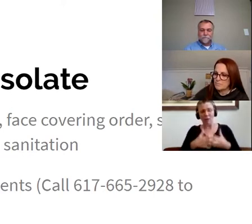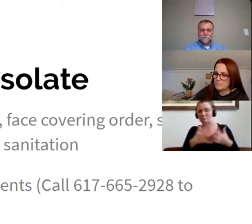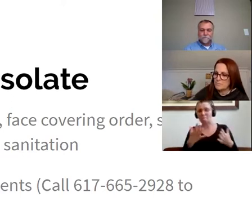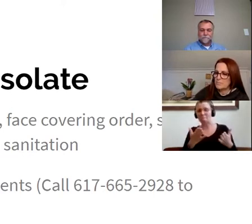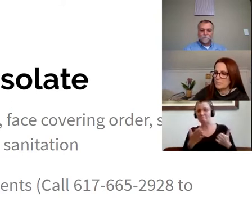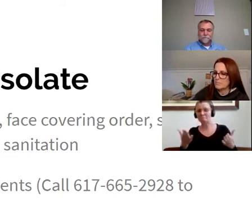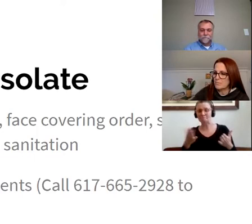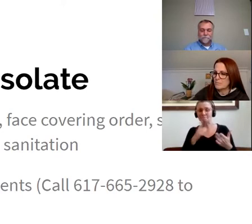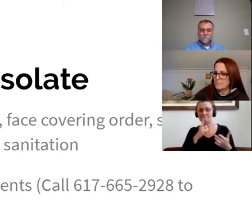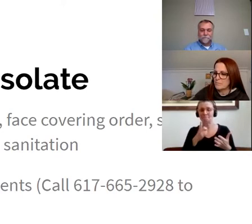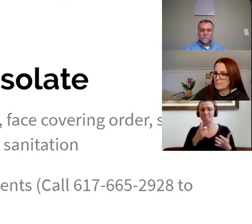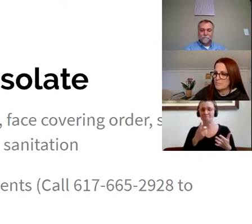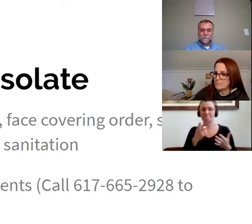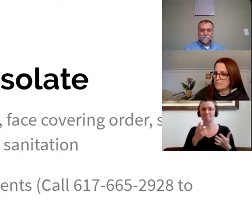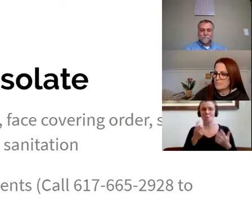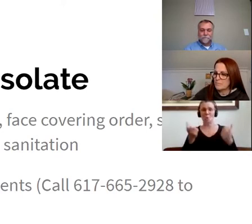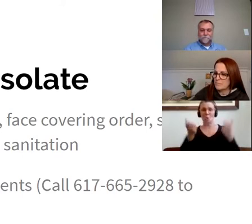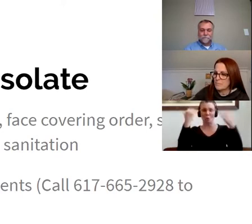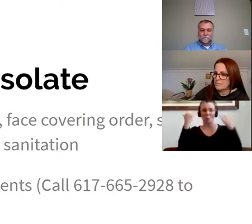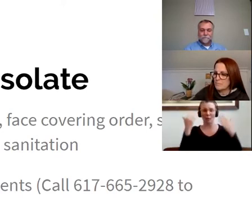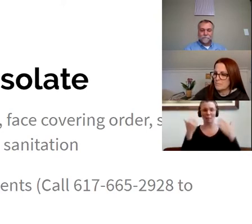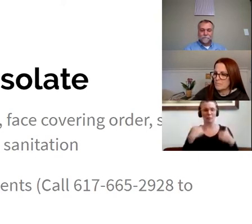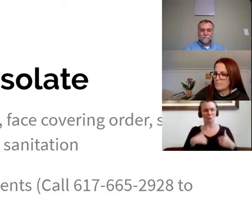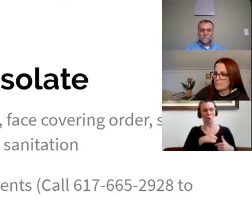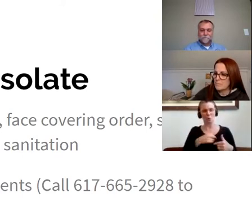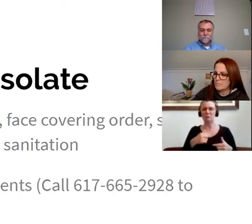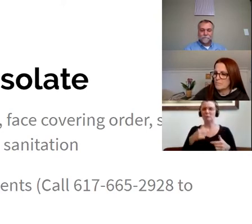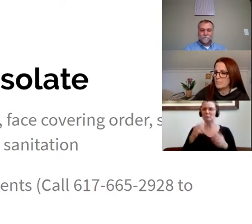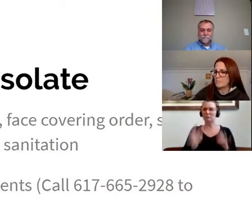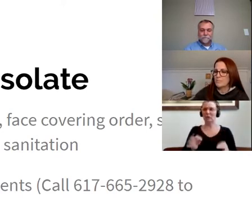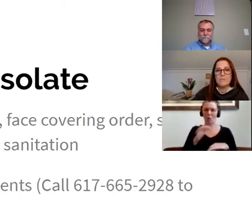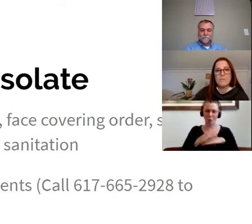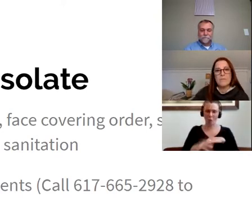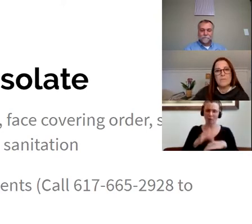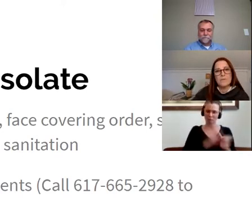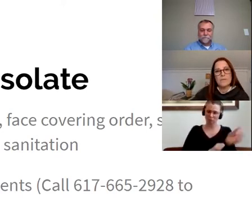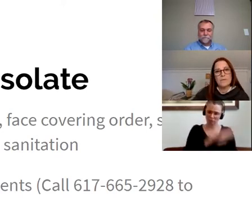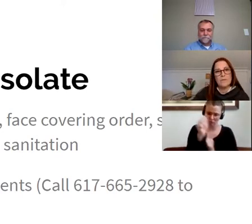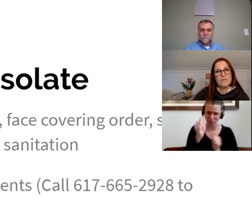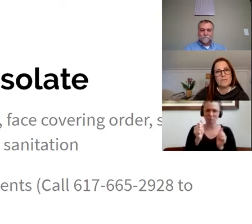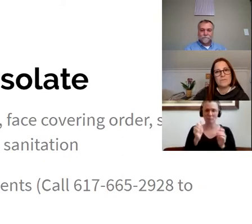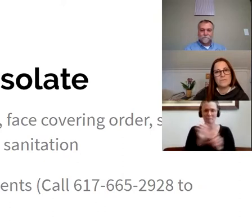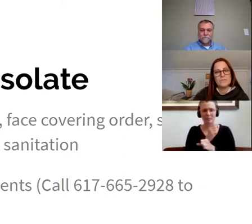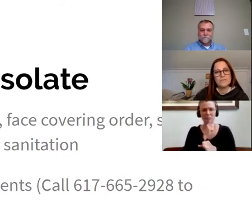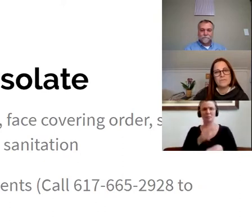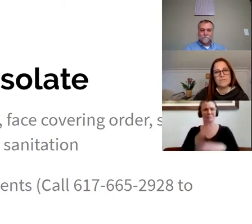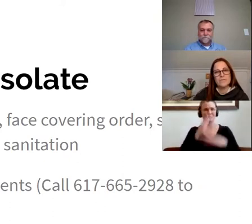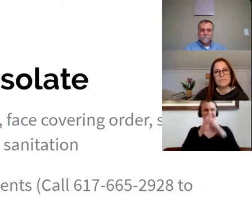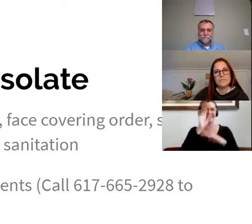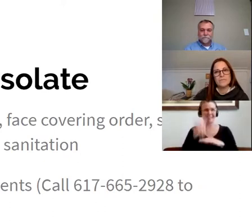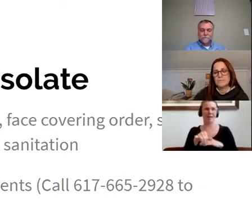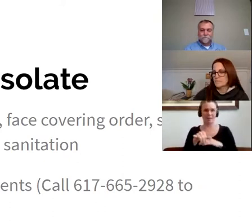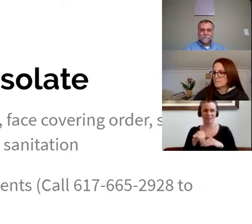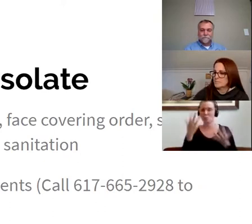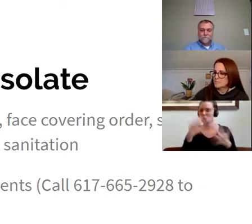Italy. And we all came together hands on deck, made sure that we implemented measures to control the spread and